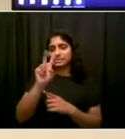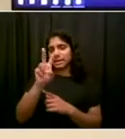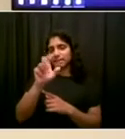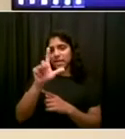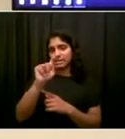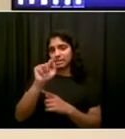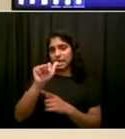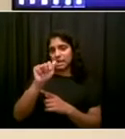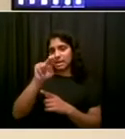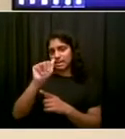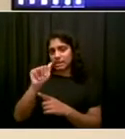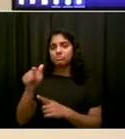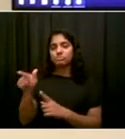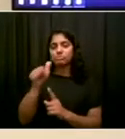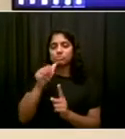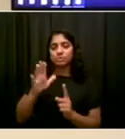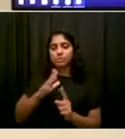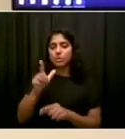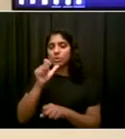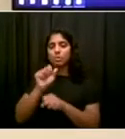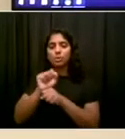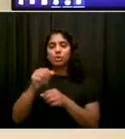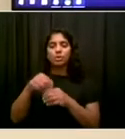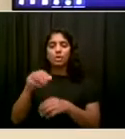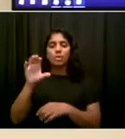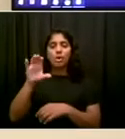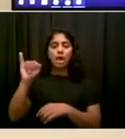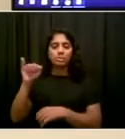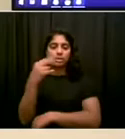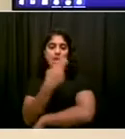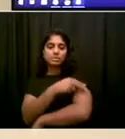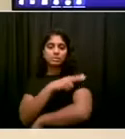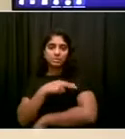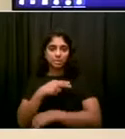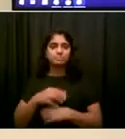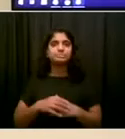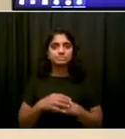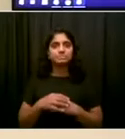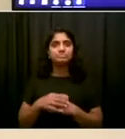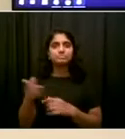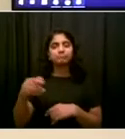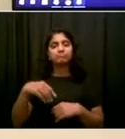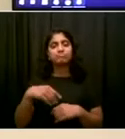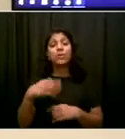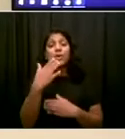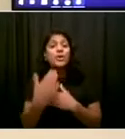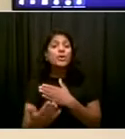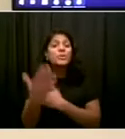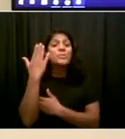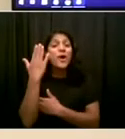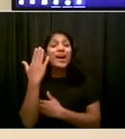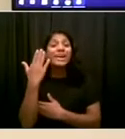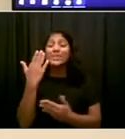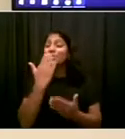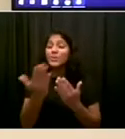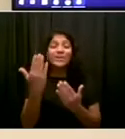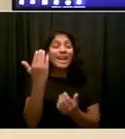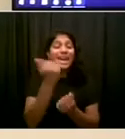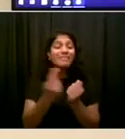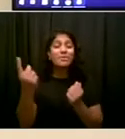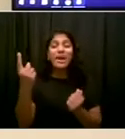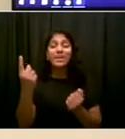Good morning. Thank you, Mr. Mayor. Good morning and welcome to Coney Island Hospital. We're incredibly excited to be administering the one